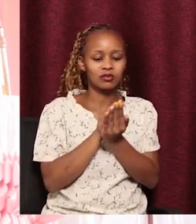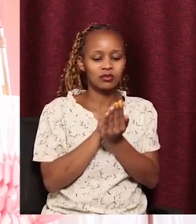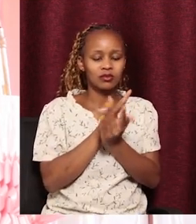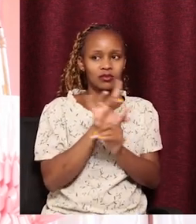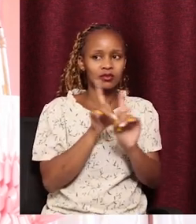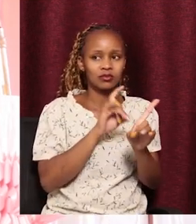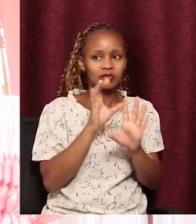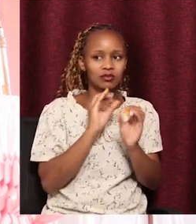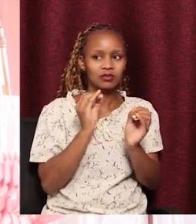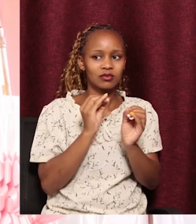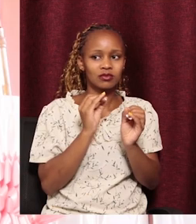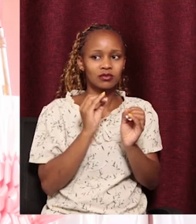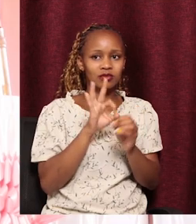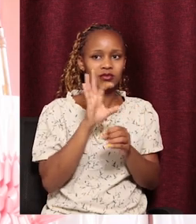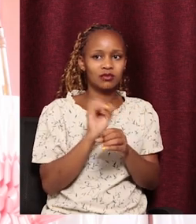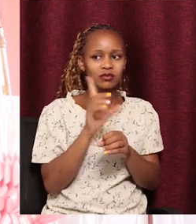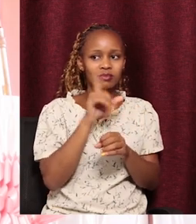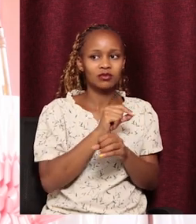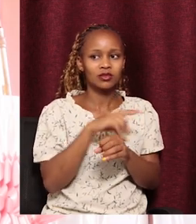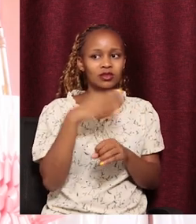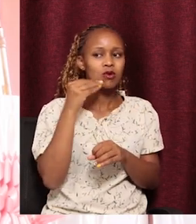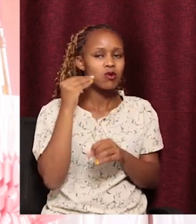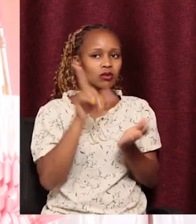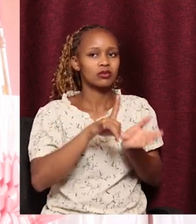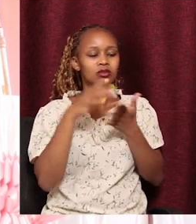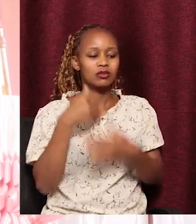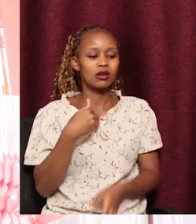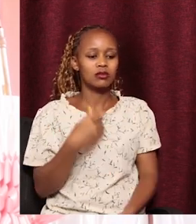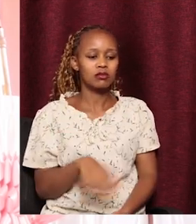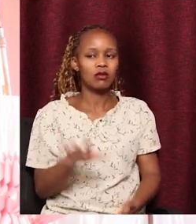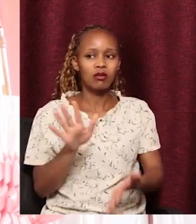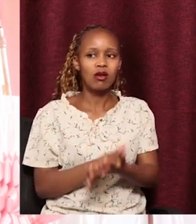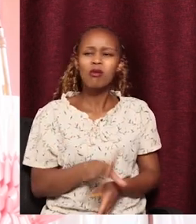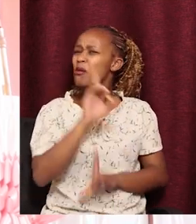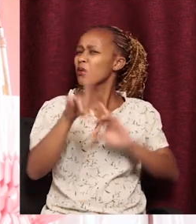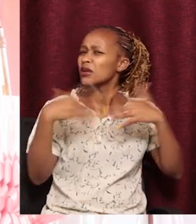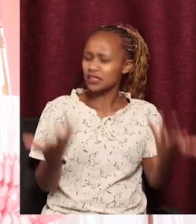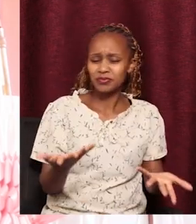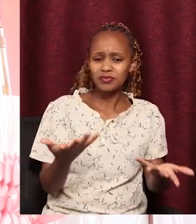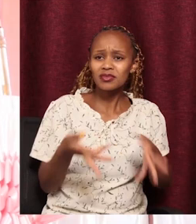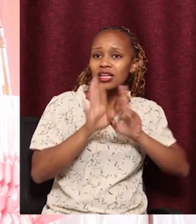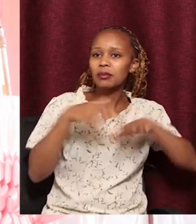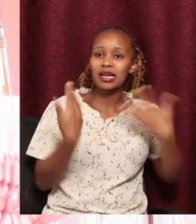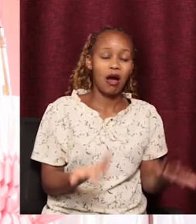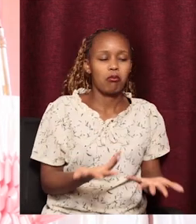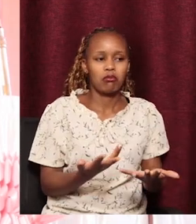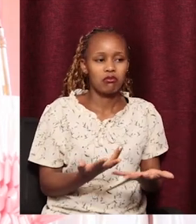no question, in 30 minutes, you go home with a loan. And then they ask you, how did it happen?